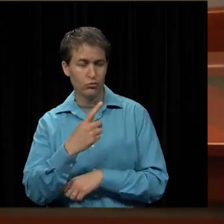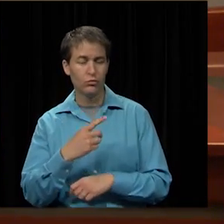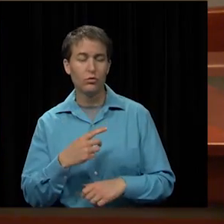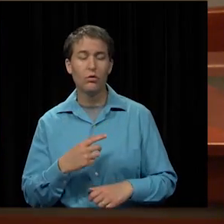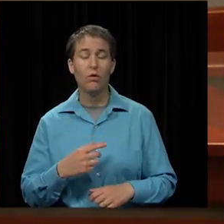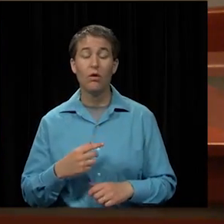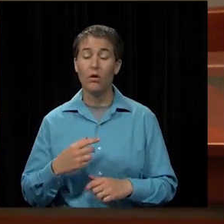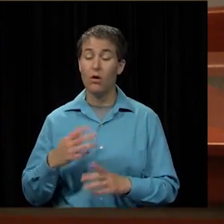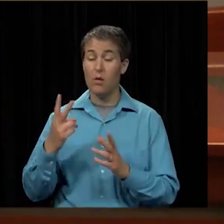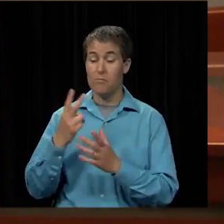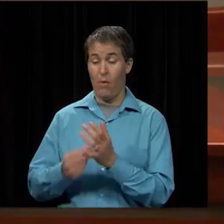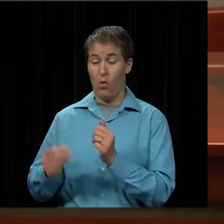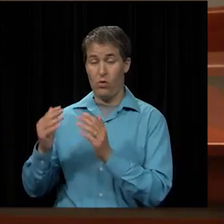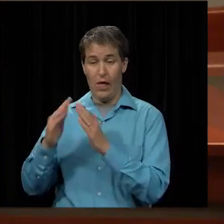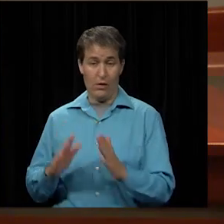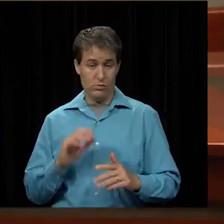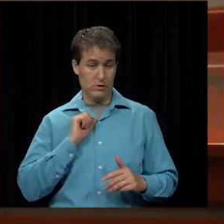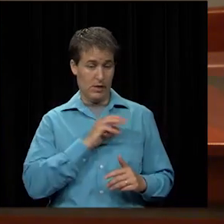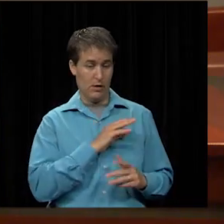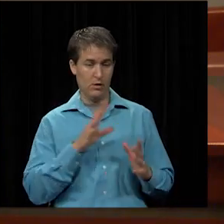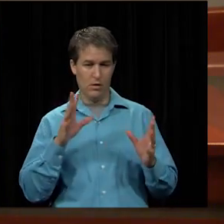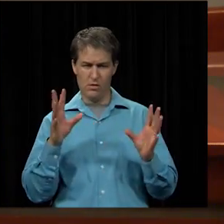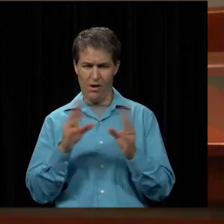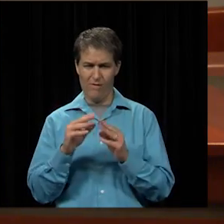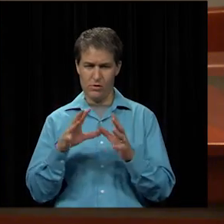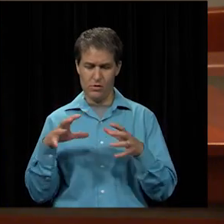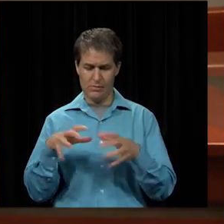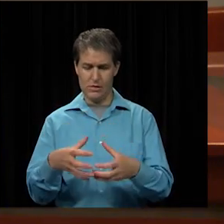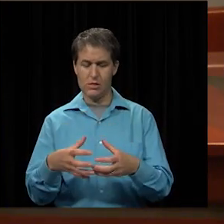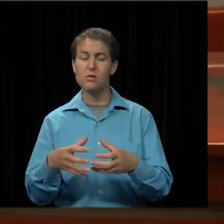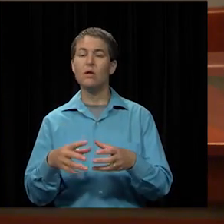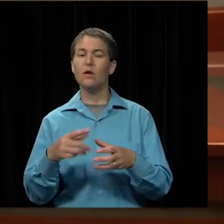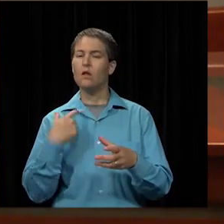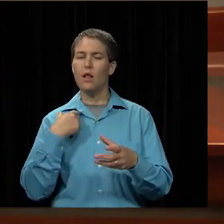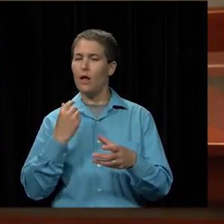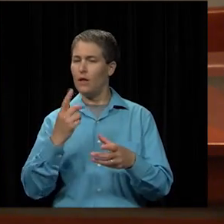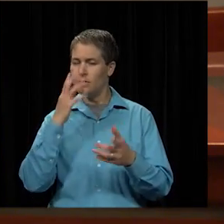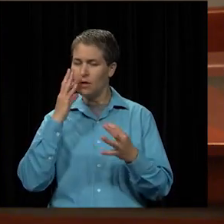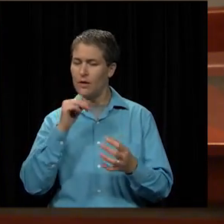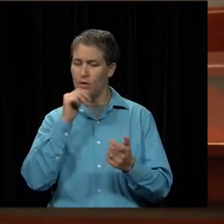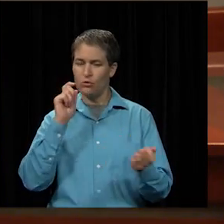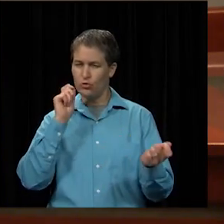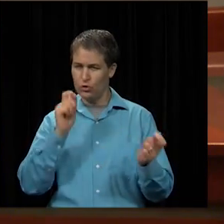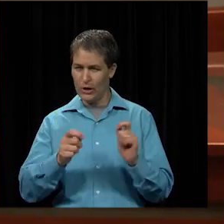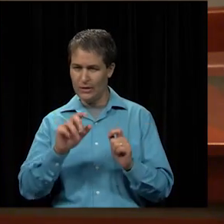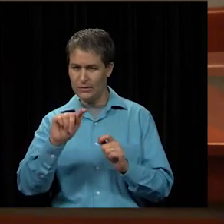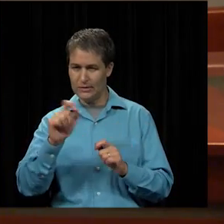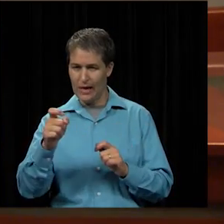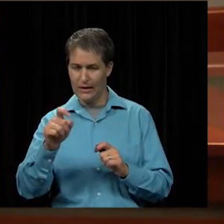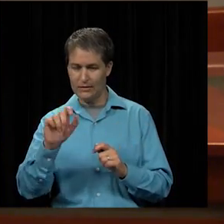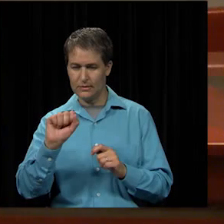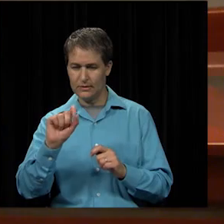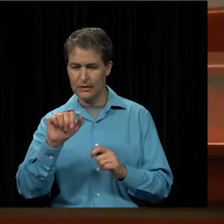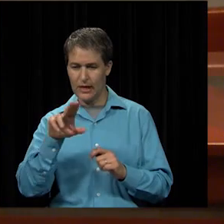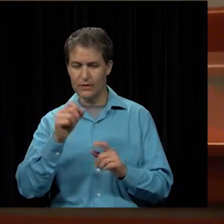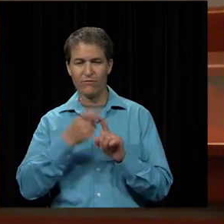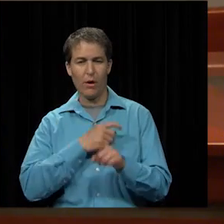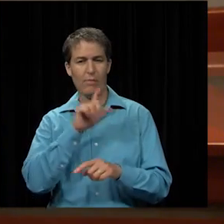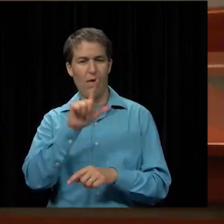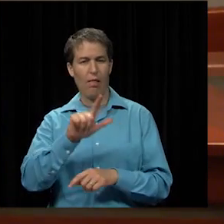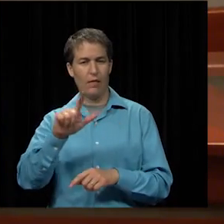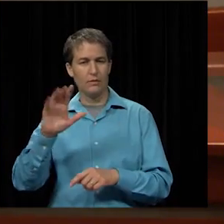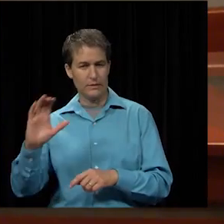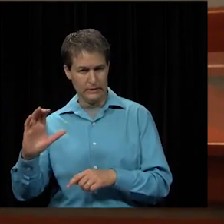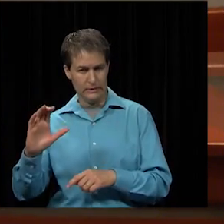Both the House and the Senate and the conference committee stayed away from changing the tax status of any of the LLCs, which is, as you've read,